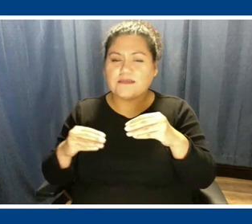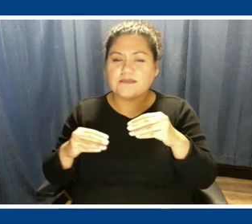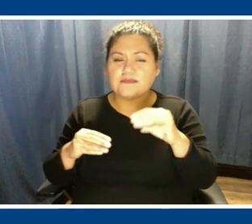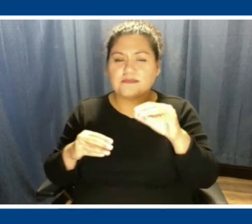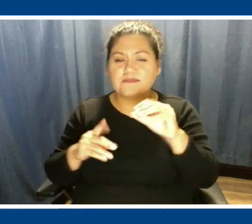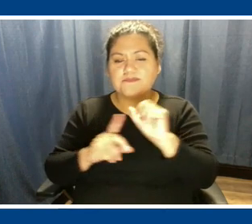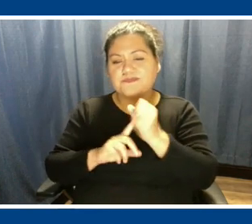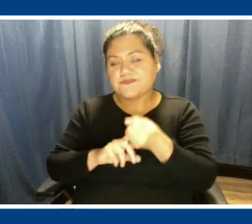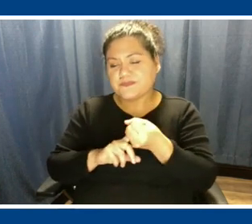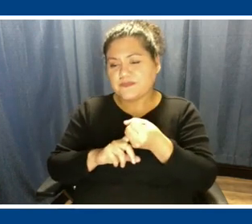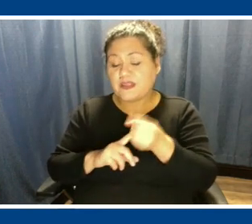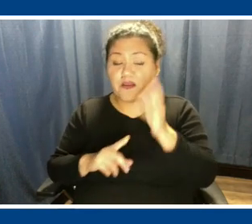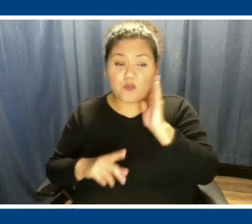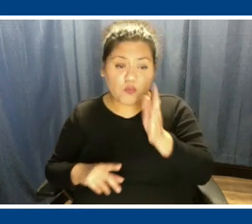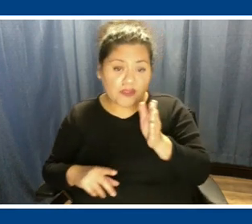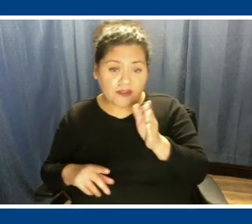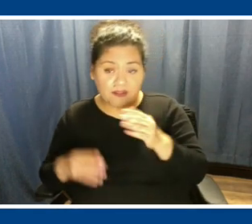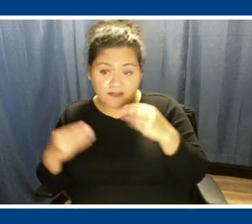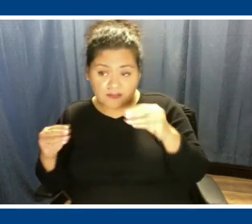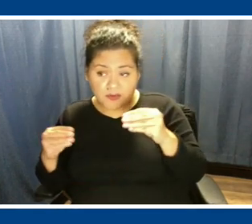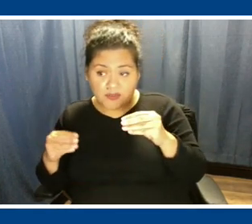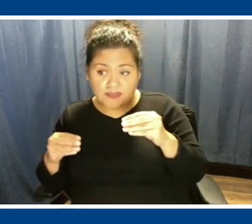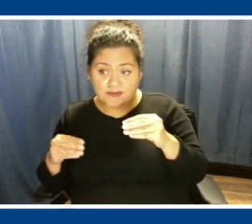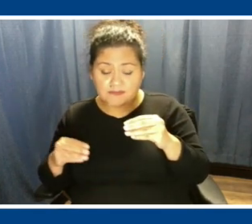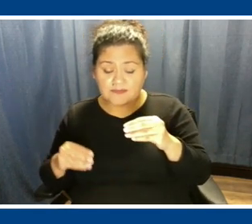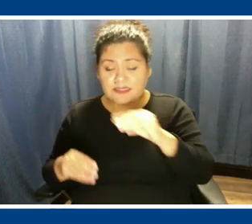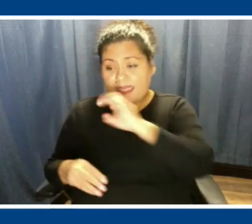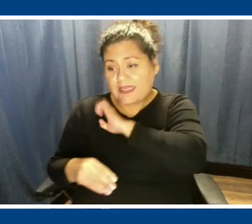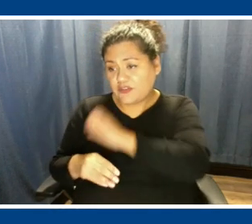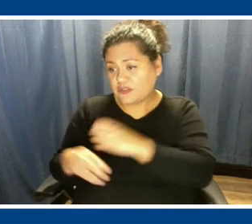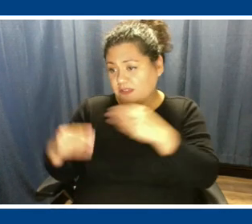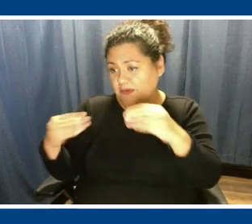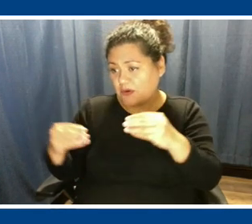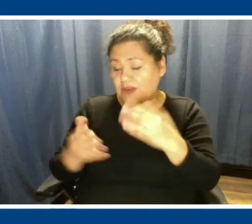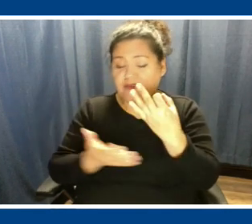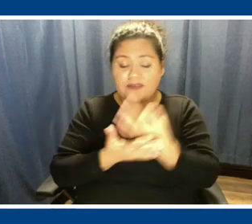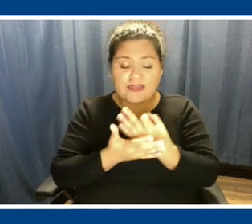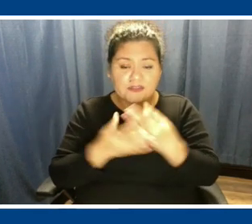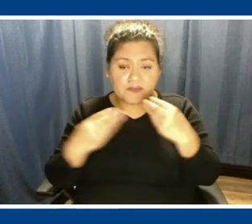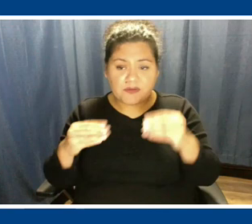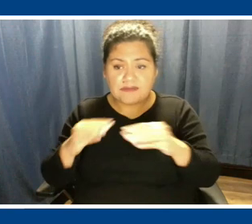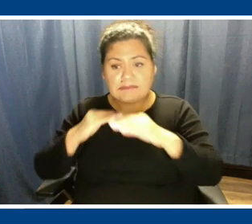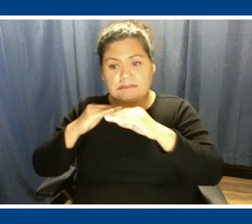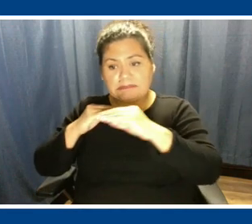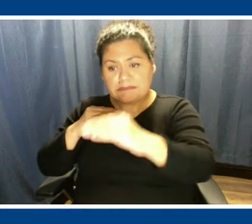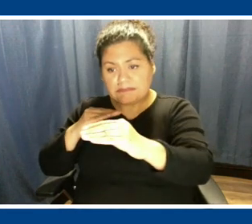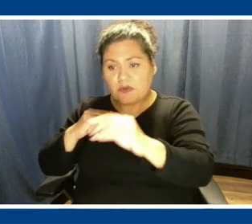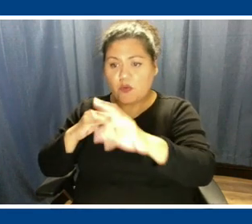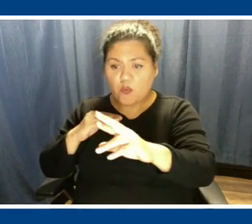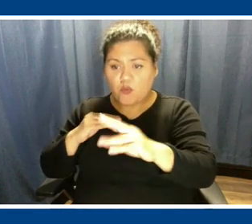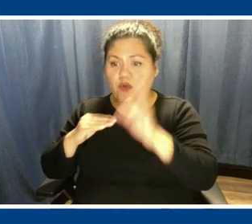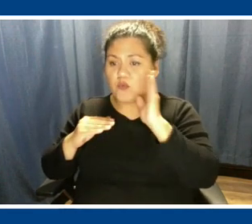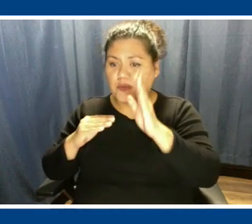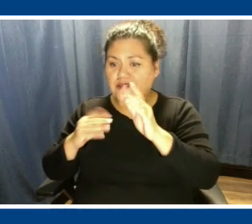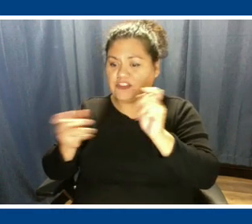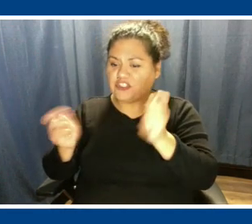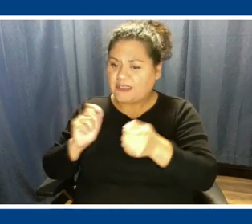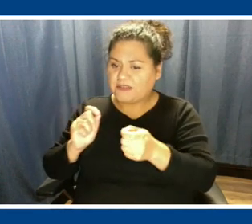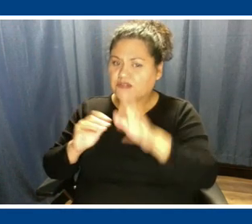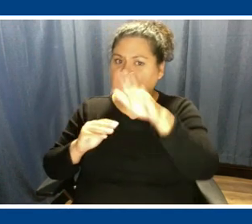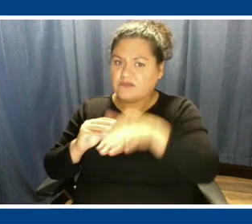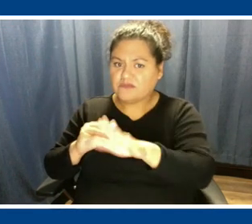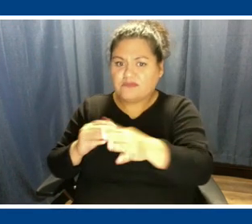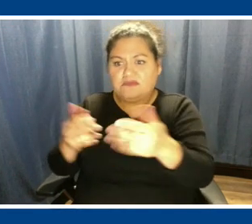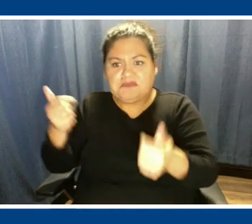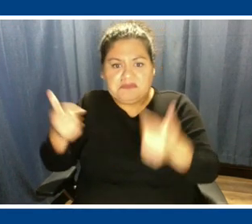You know, will the market, the energy market, the financial market stay the same way it is today or will it change? Will we